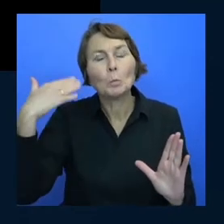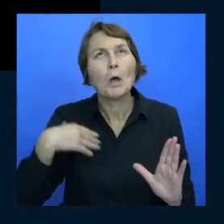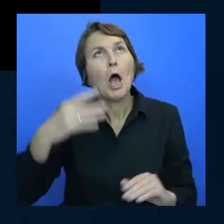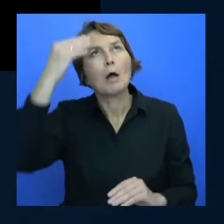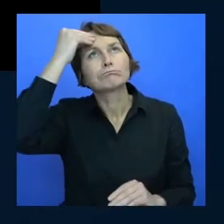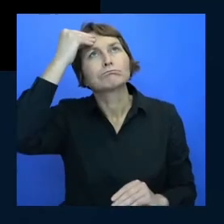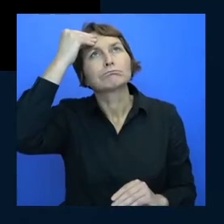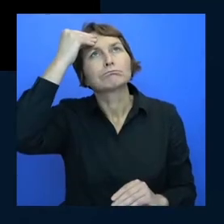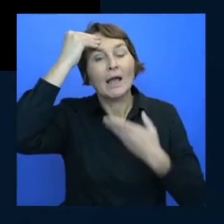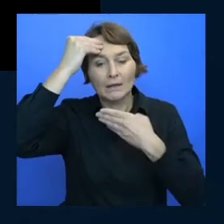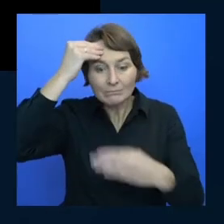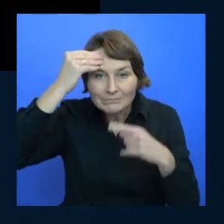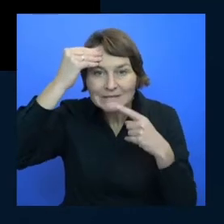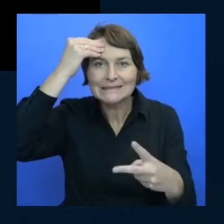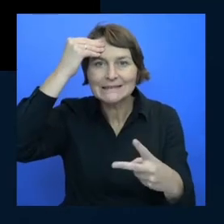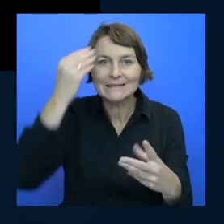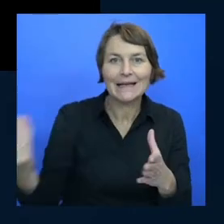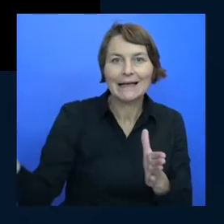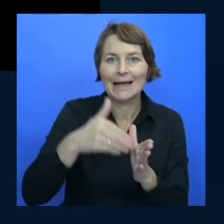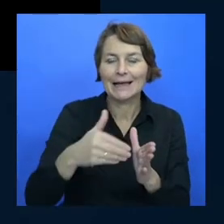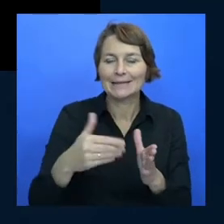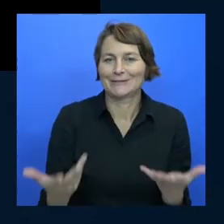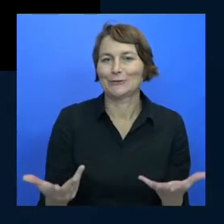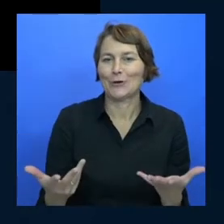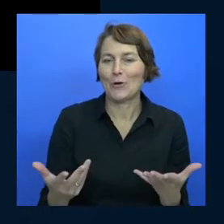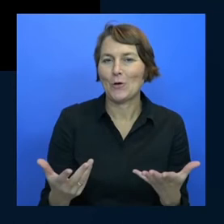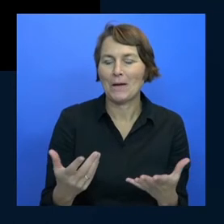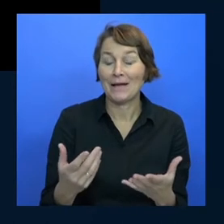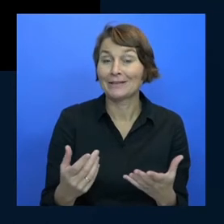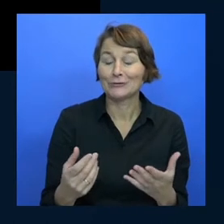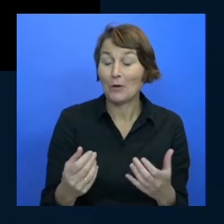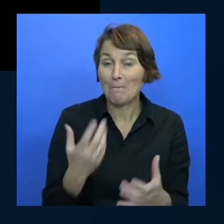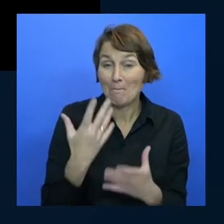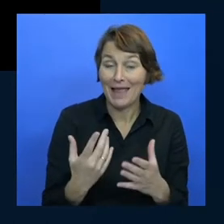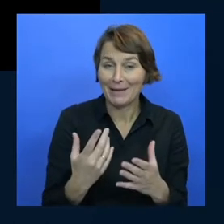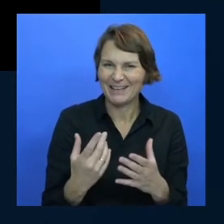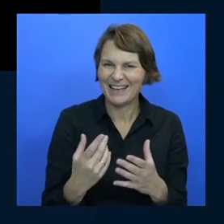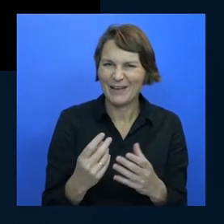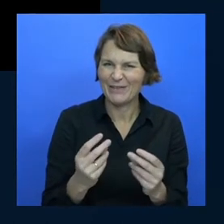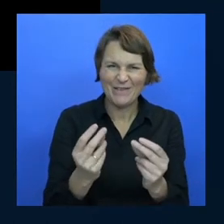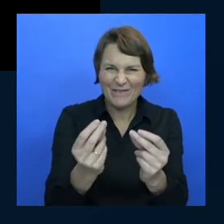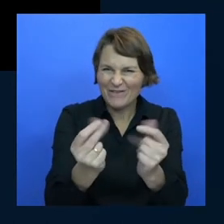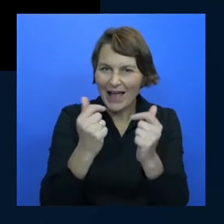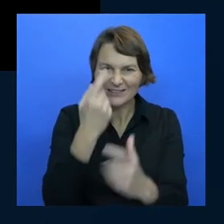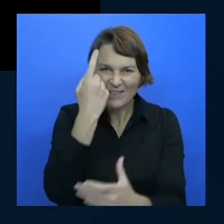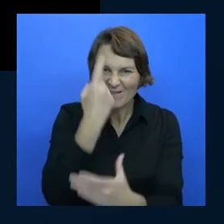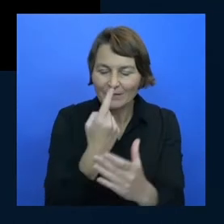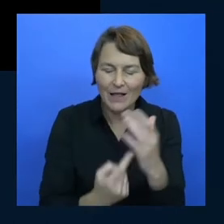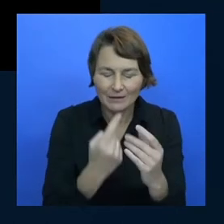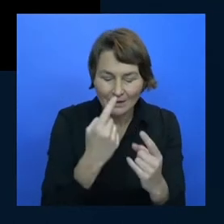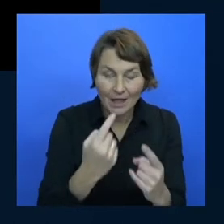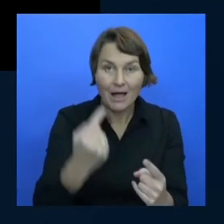doesn't that mean if we all just failed really really quickly at scale that we'd all be able to just look back in our memory and go yeah